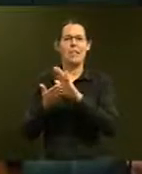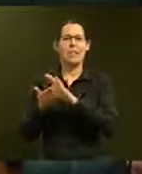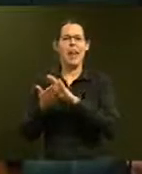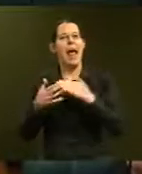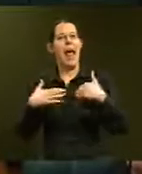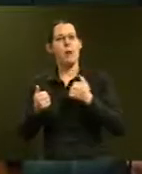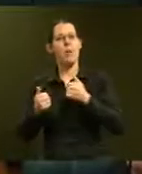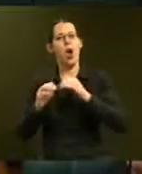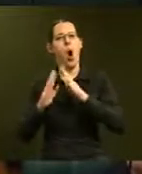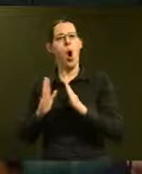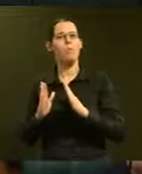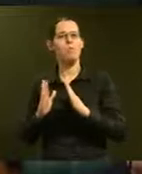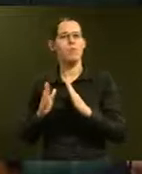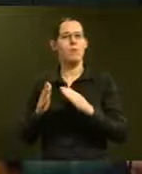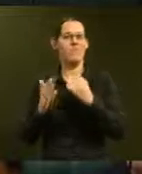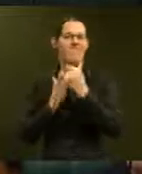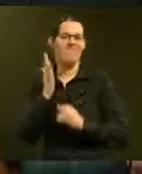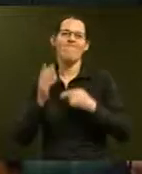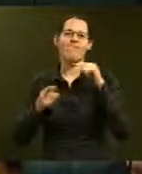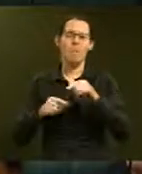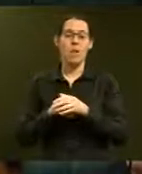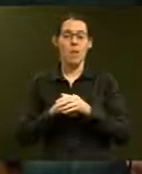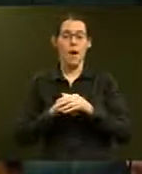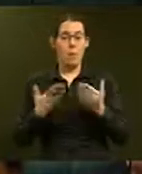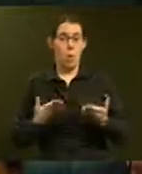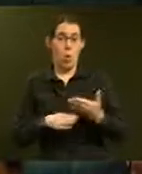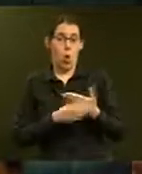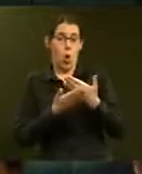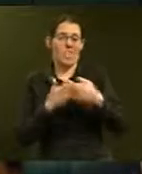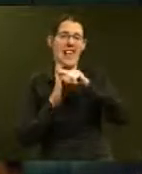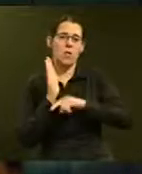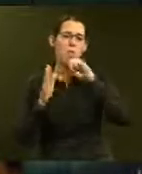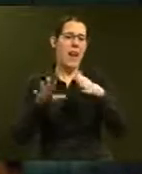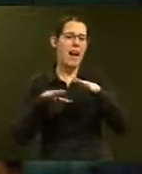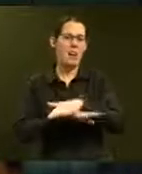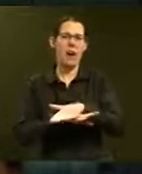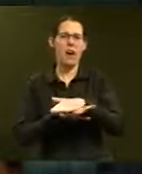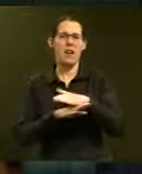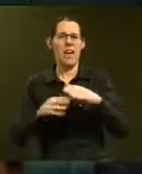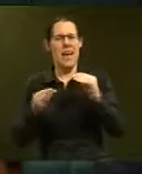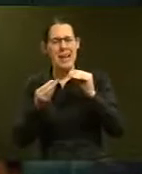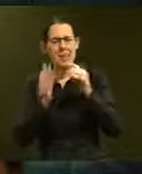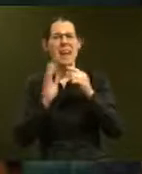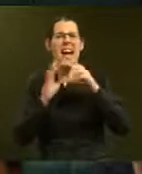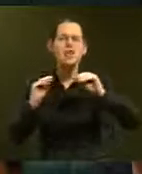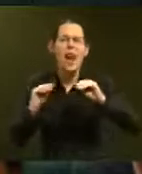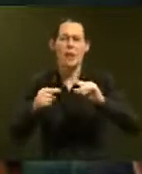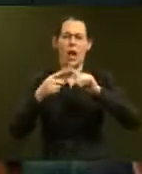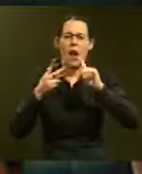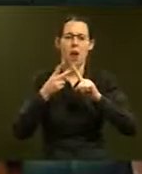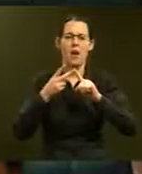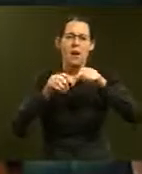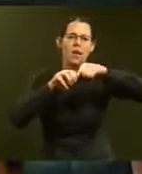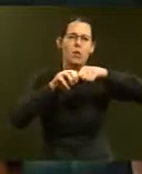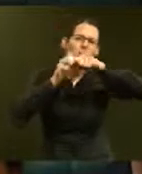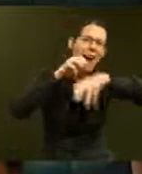Homes Standards, which will cover heating, insulation, ventilation, draft stopping, drainage and moisture. For too long, too